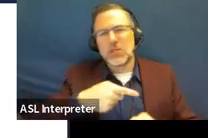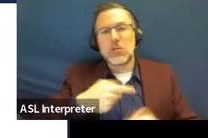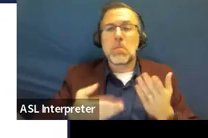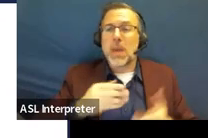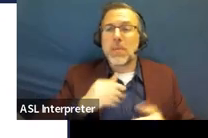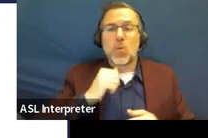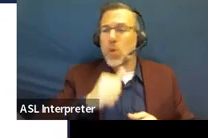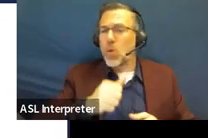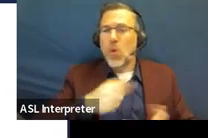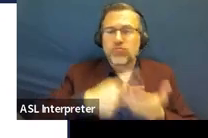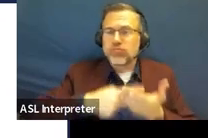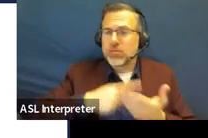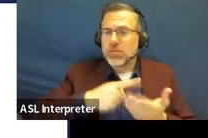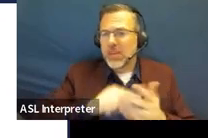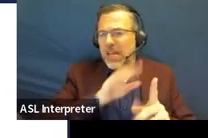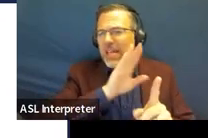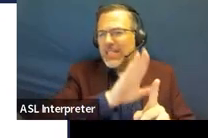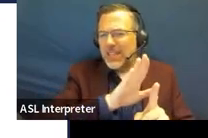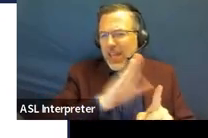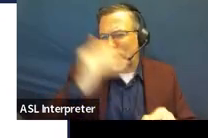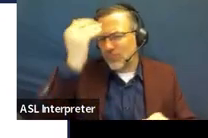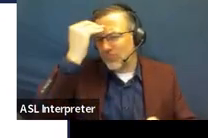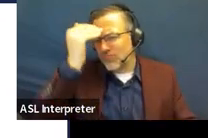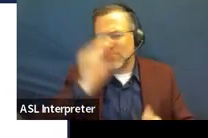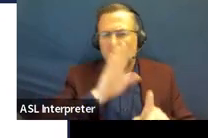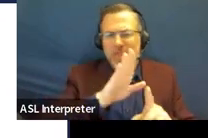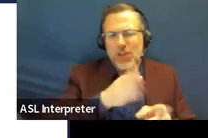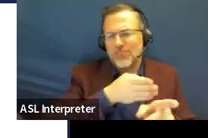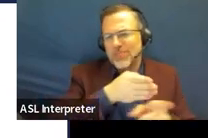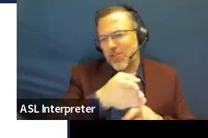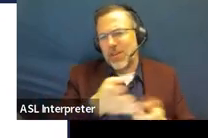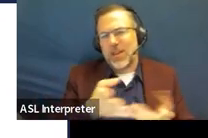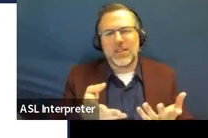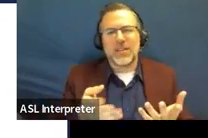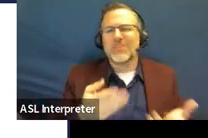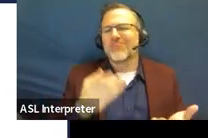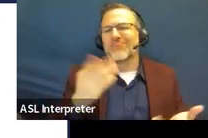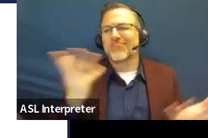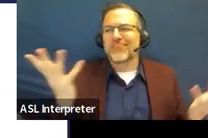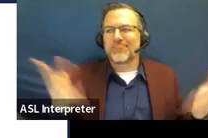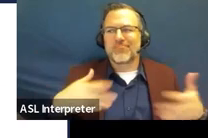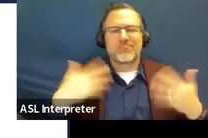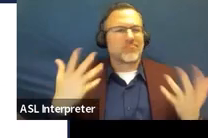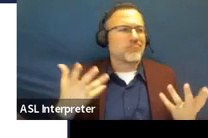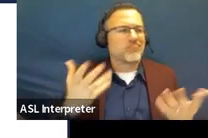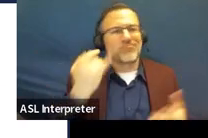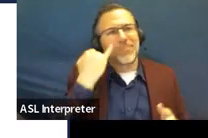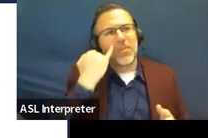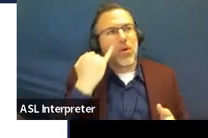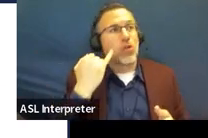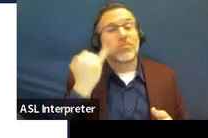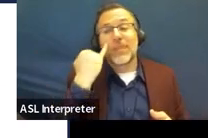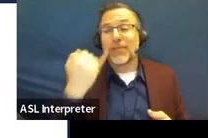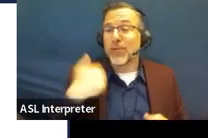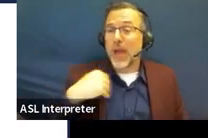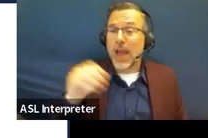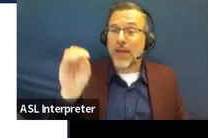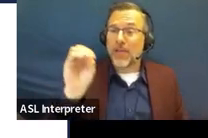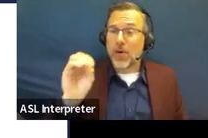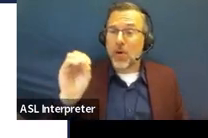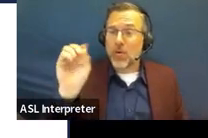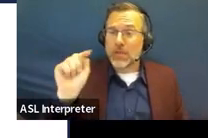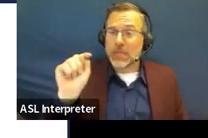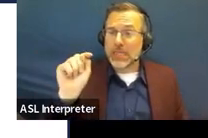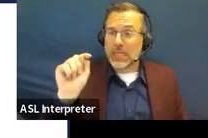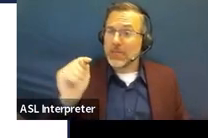modified. So this would be in the case of a, I don't know, if you're adding an OT service and